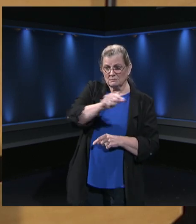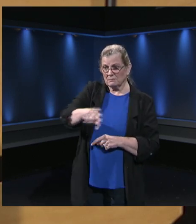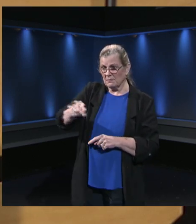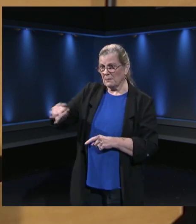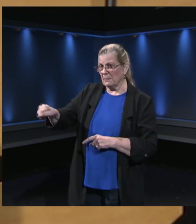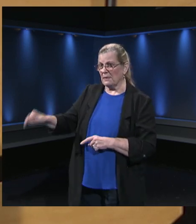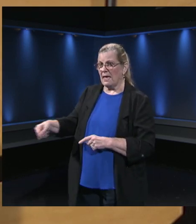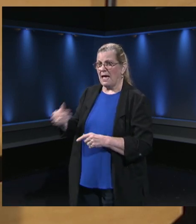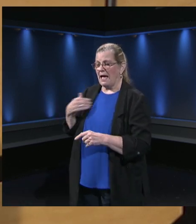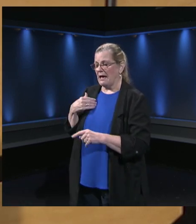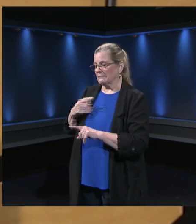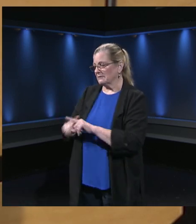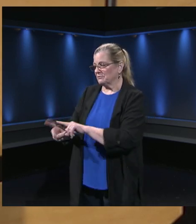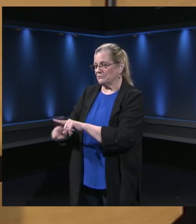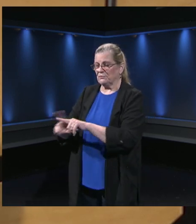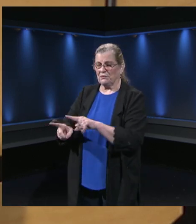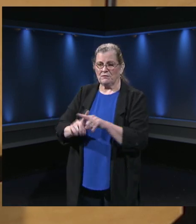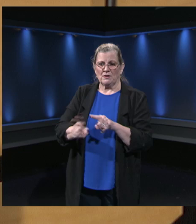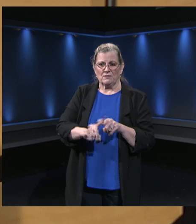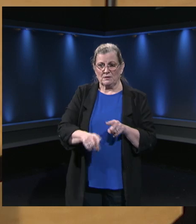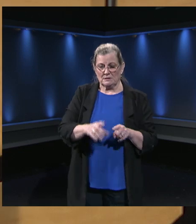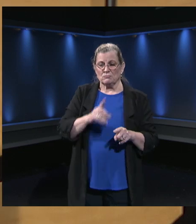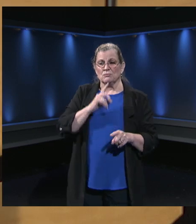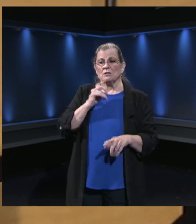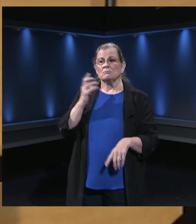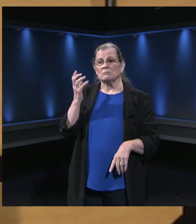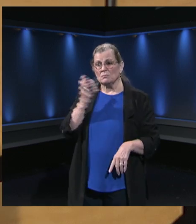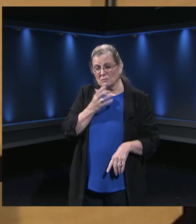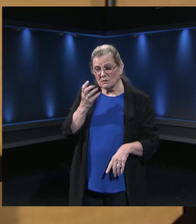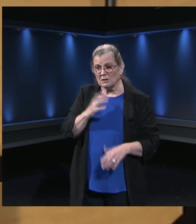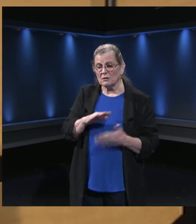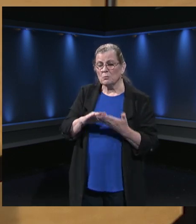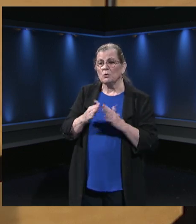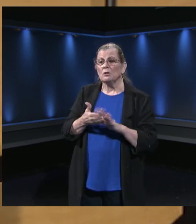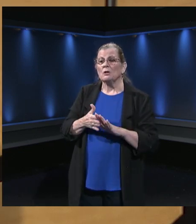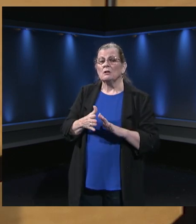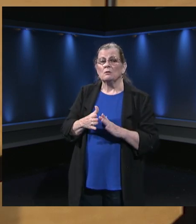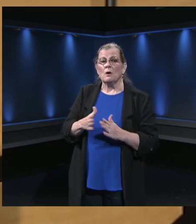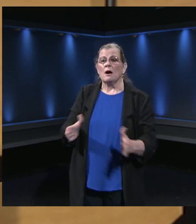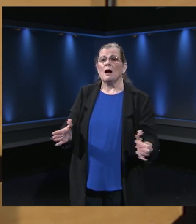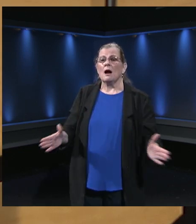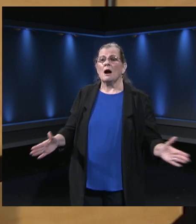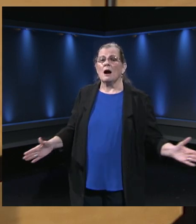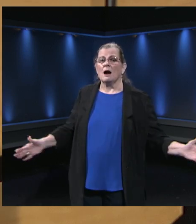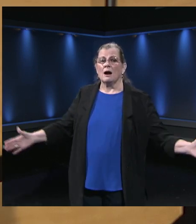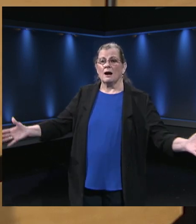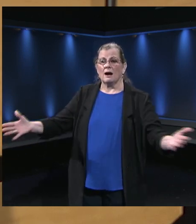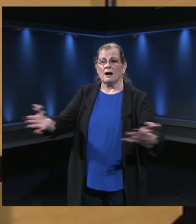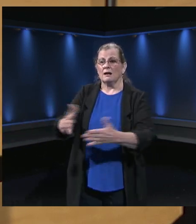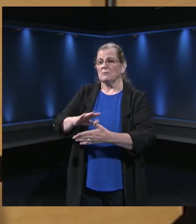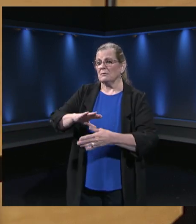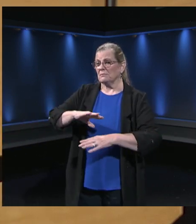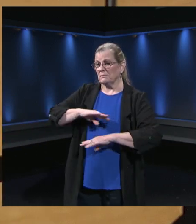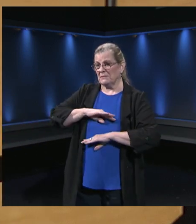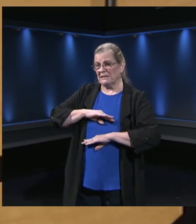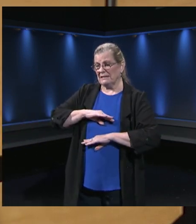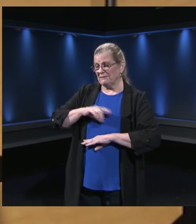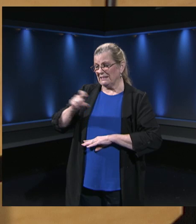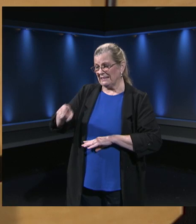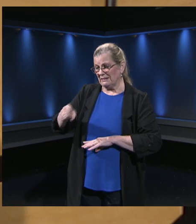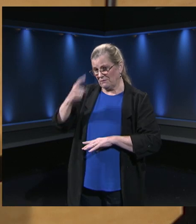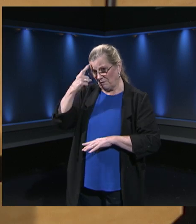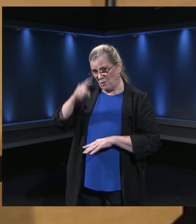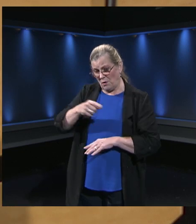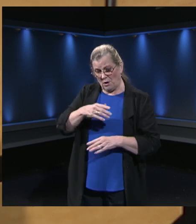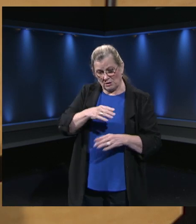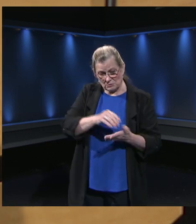amazing just community-wide effort to meet the needs of kids right now. And it's been just inspiring. And I learn